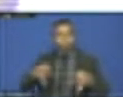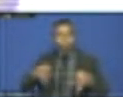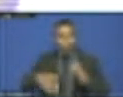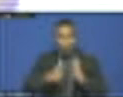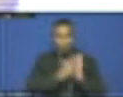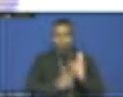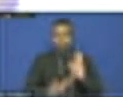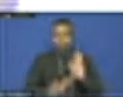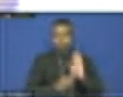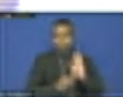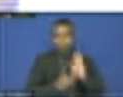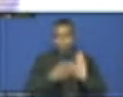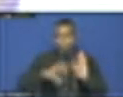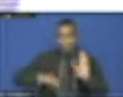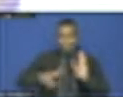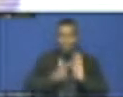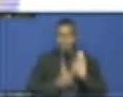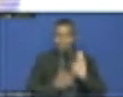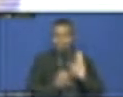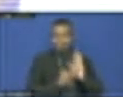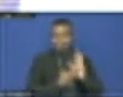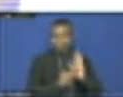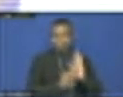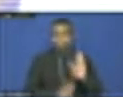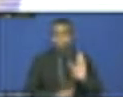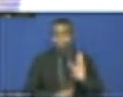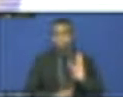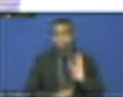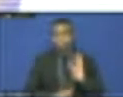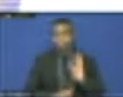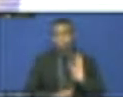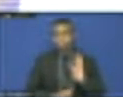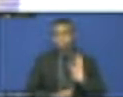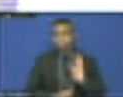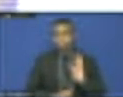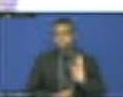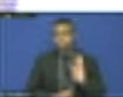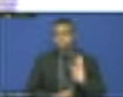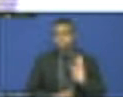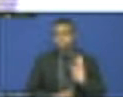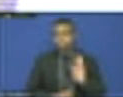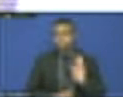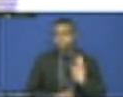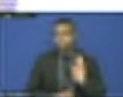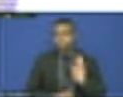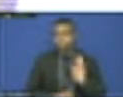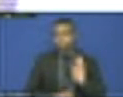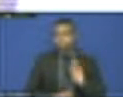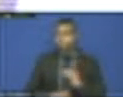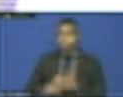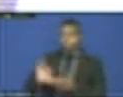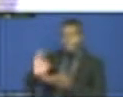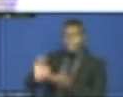And we have reserved one-third of the seats in every local